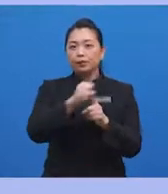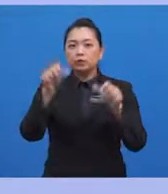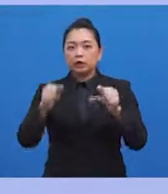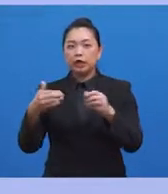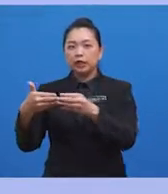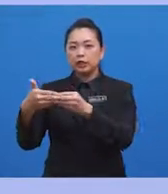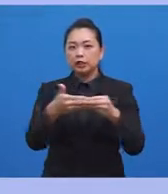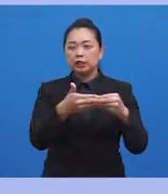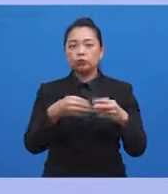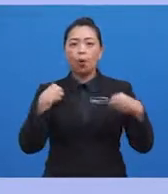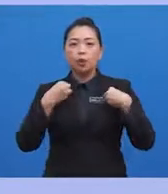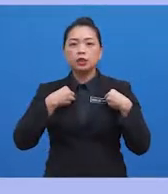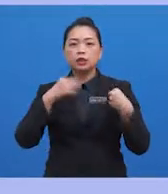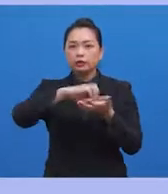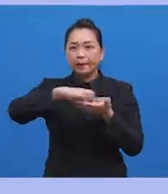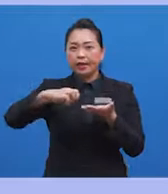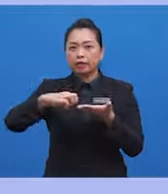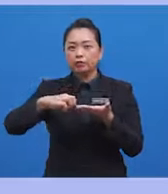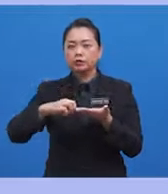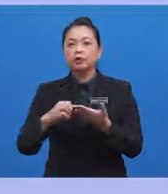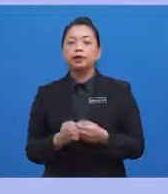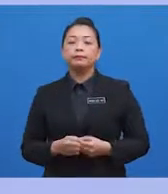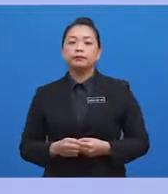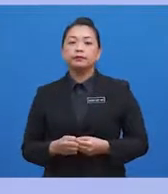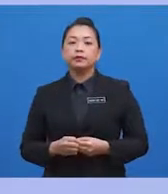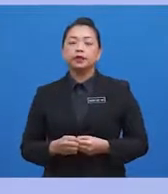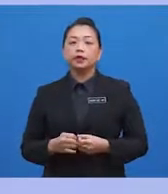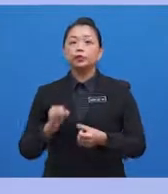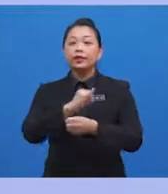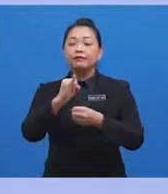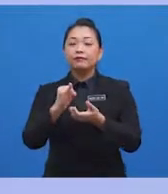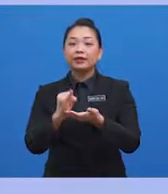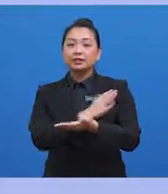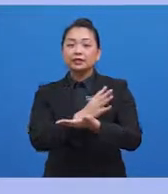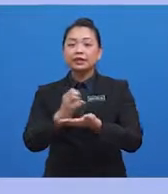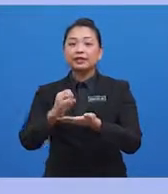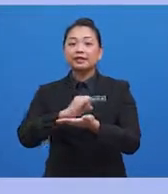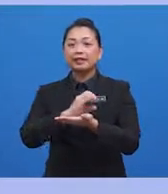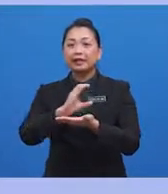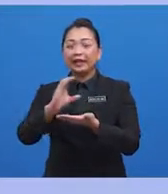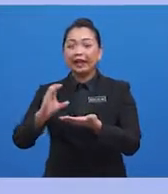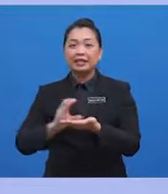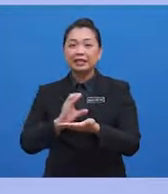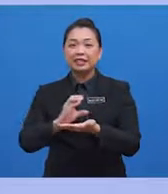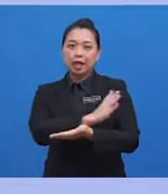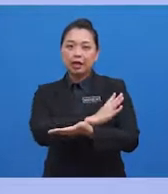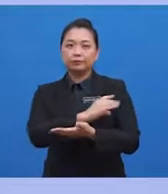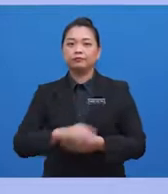inflammation, scarring, tissue, necrosis and even cancer in some instances. Now, the liver may be